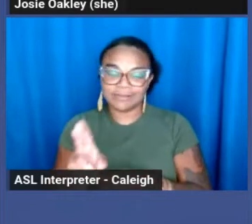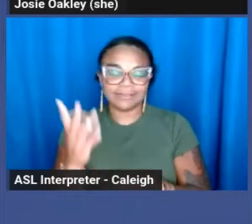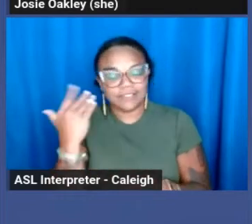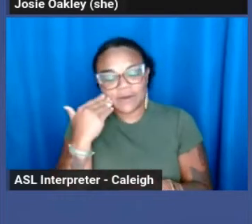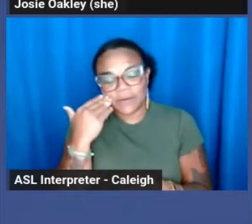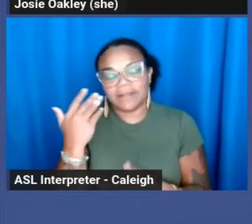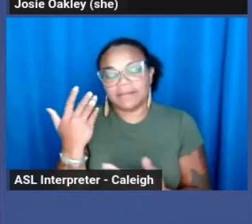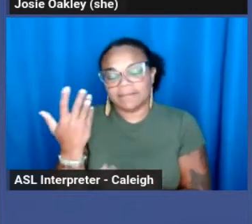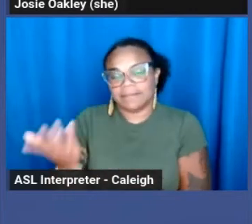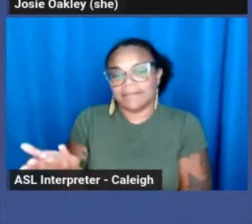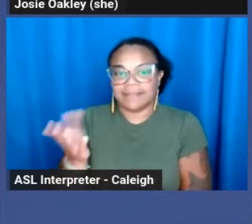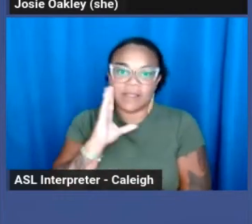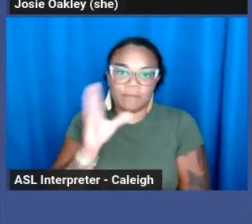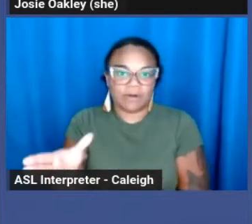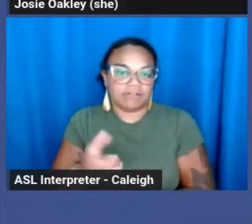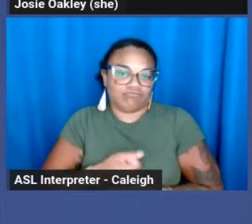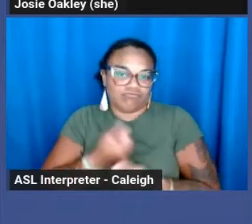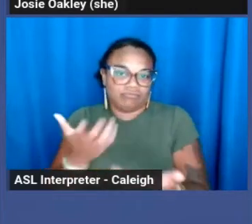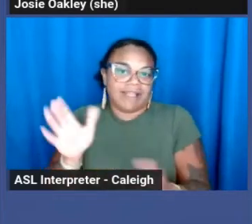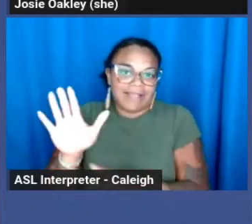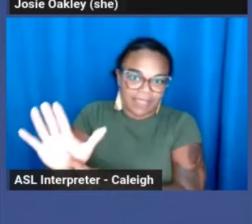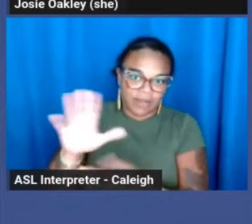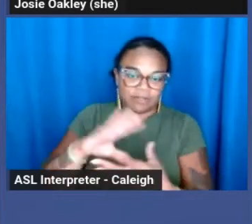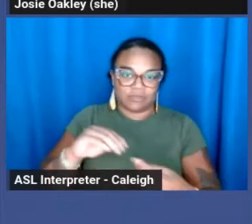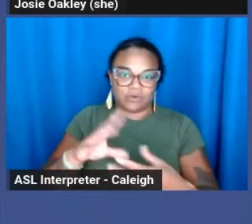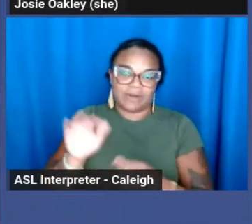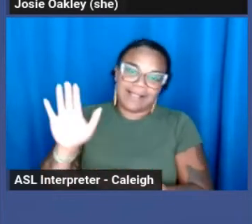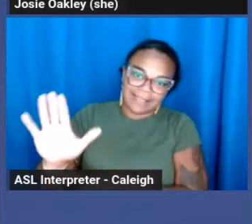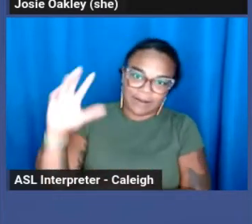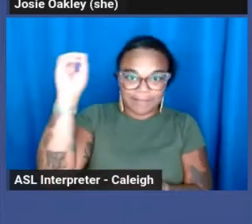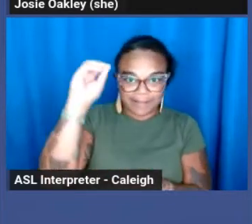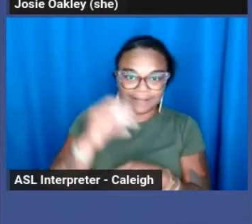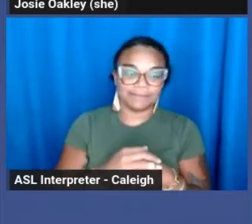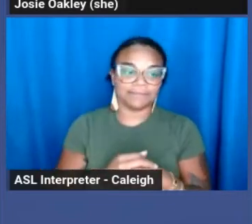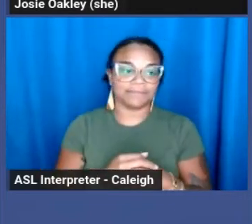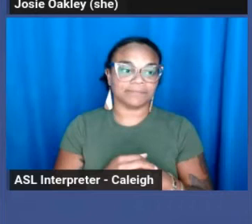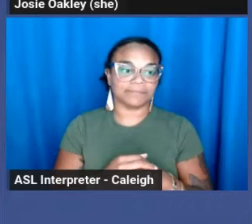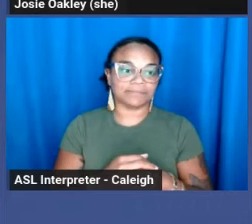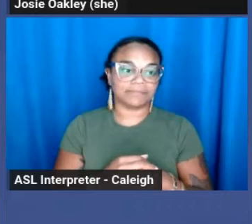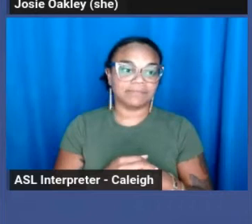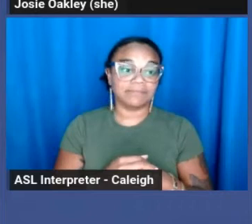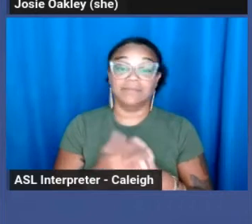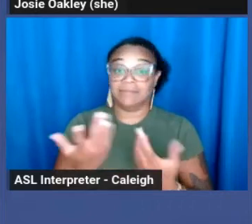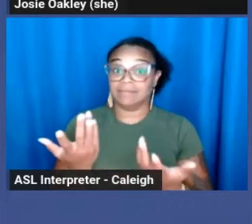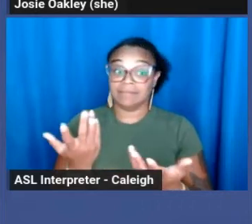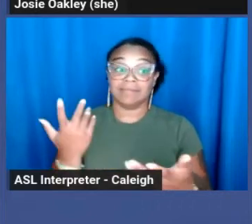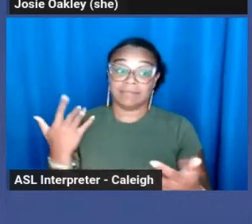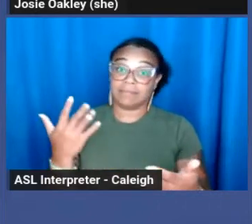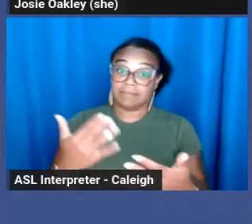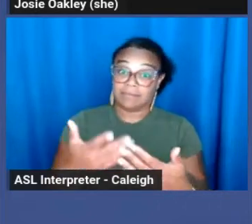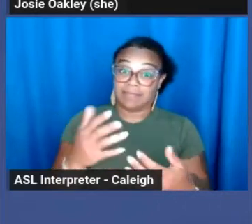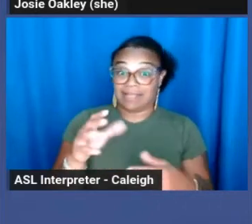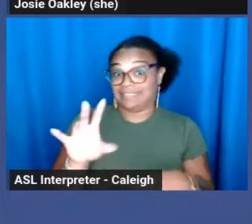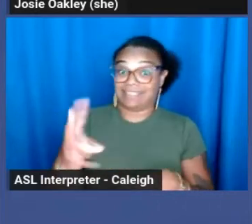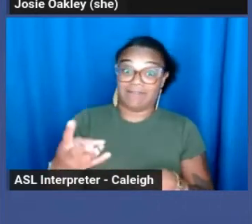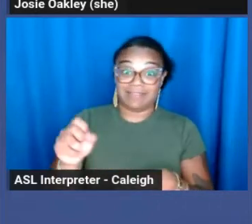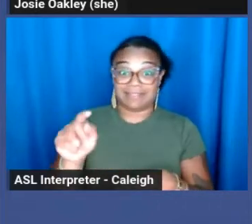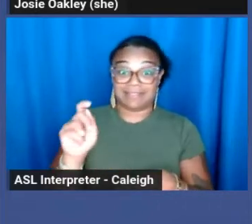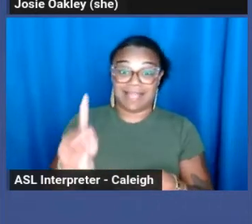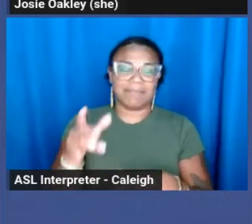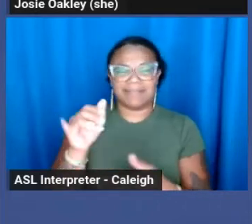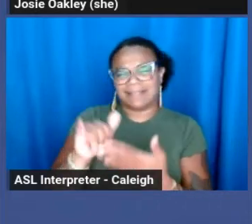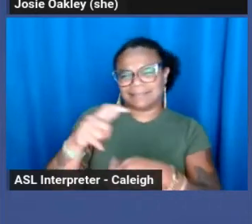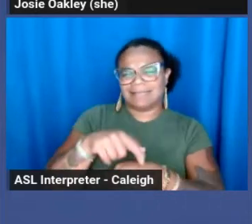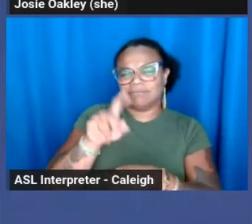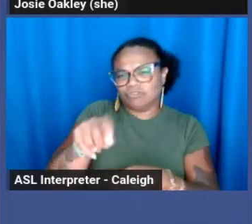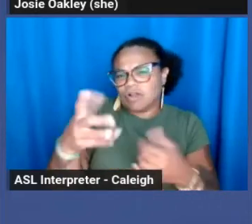end of the day, they're going to tell their own story and their own opinion. And by this stage, you'll ideally already know whether the ordinance is going to